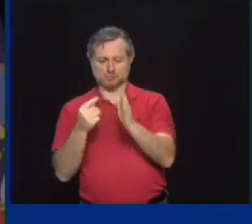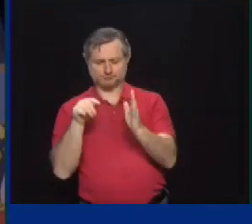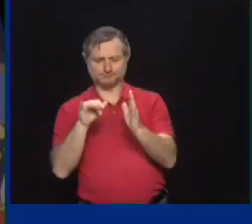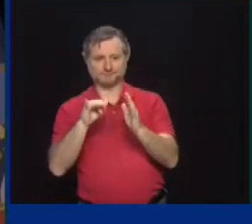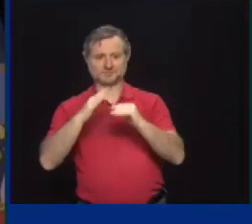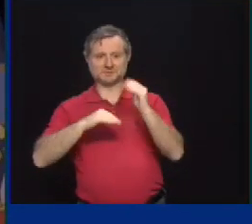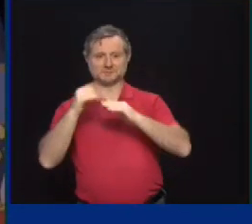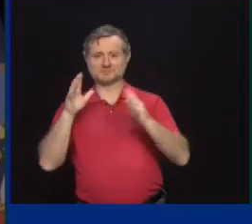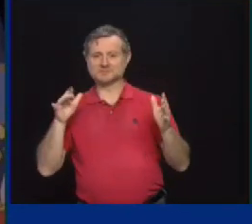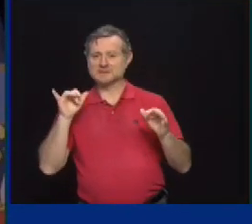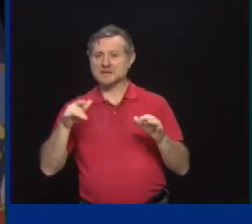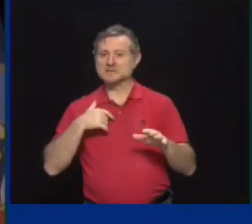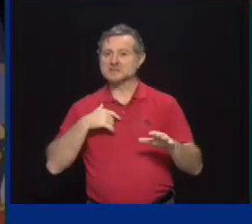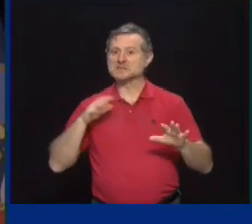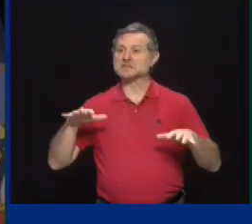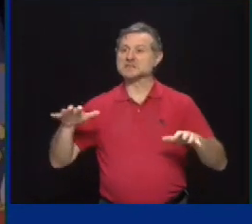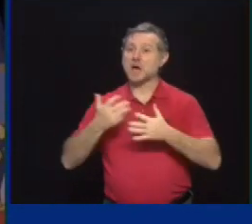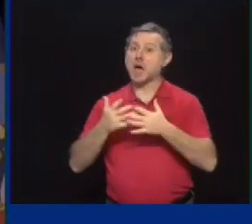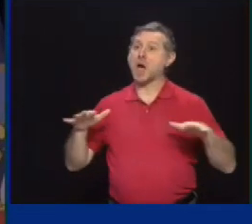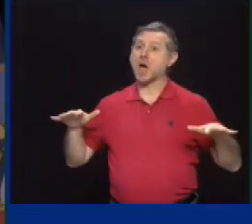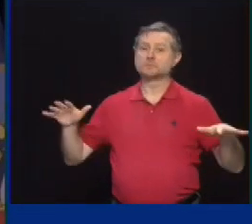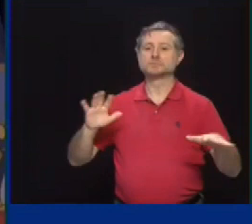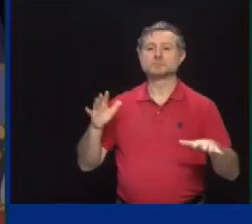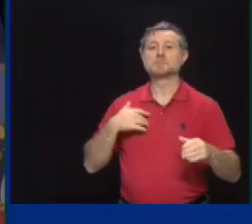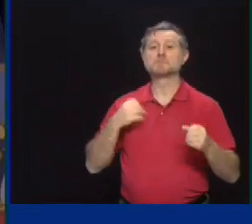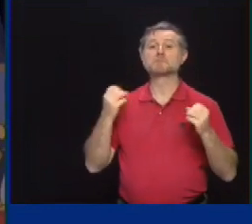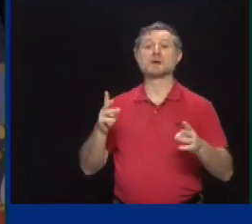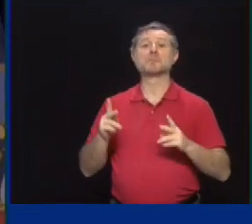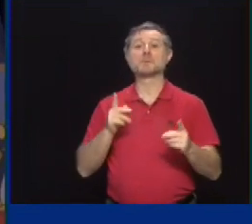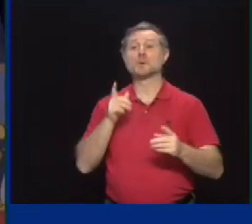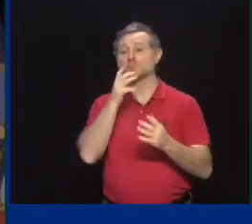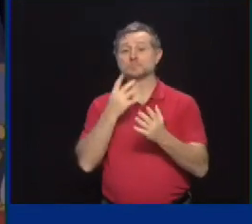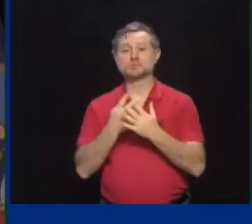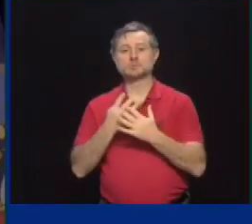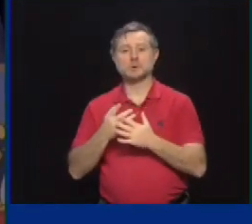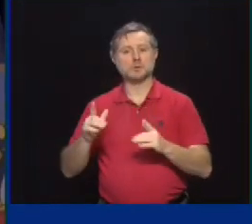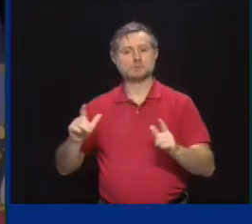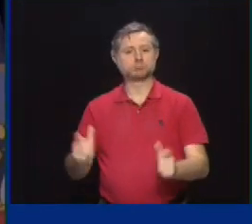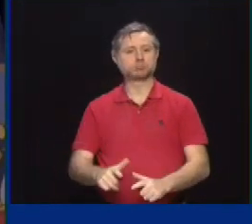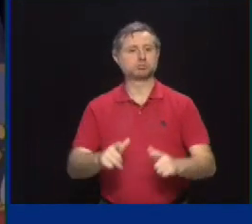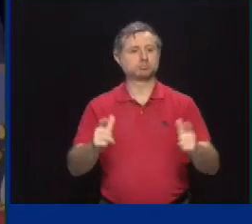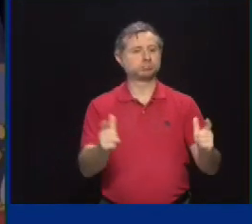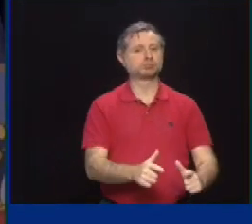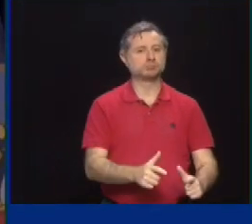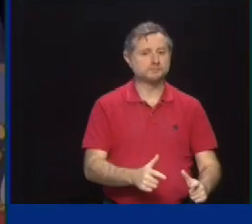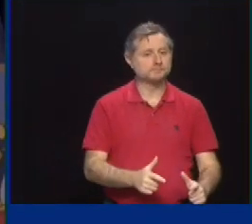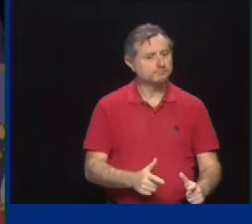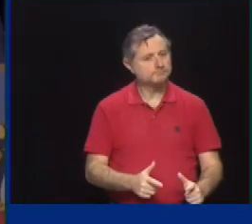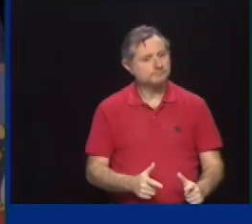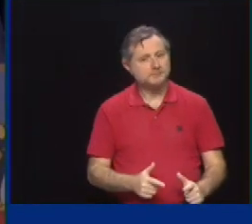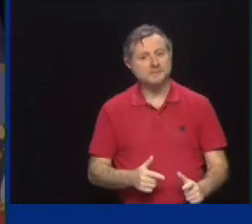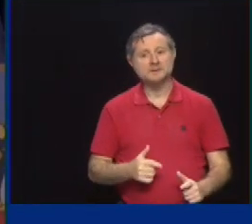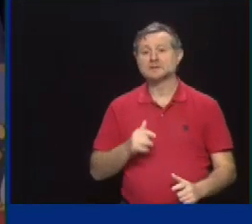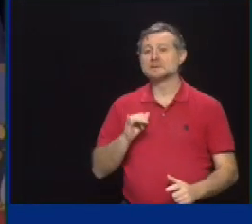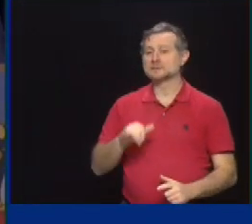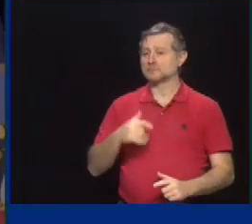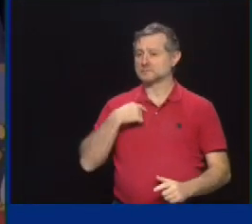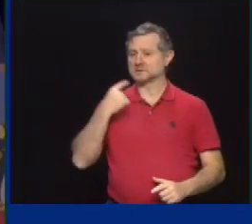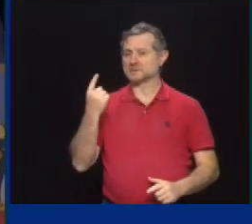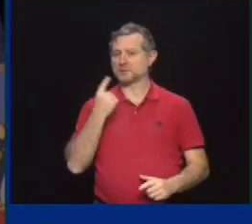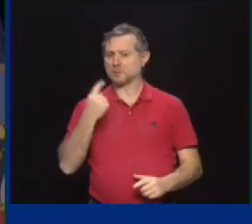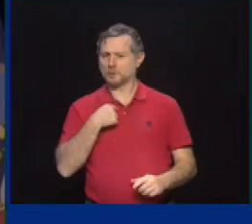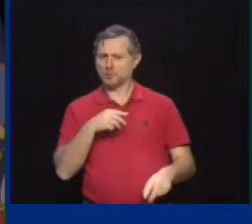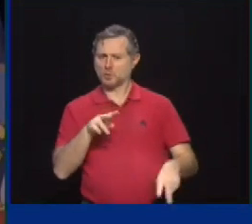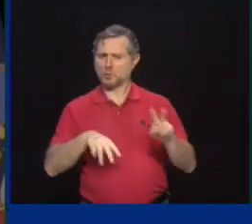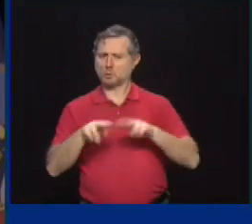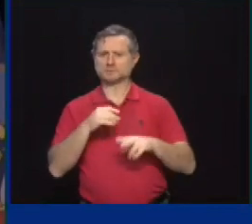people incarcerated has gone down dramatically in our state. So that's that's something that's absolutely on the table and we're looking at right now. All right. Thank you very